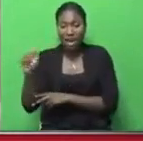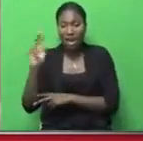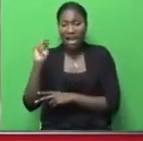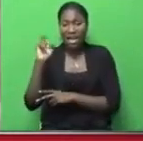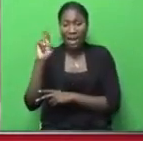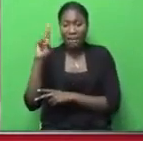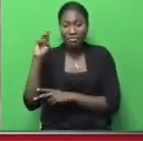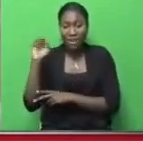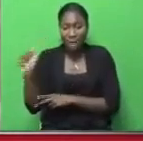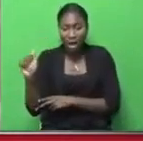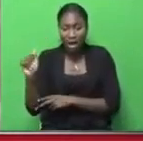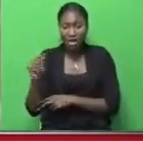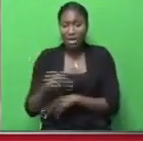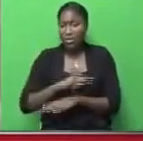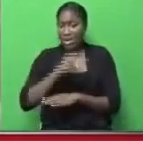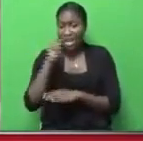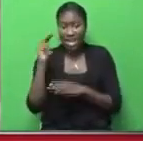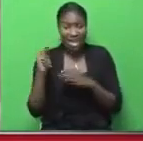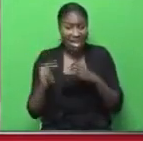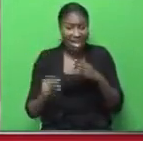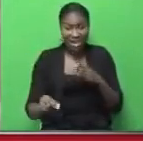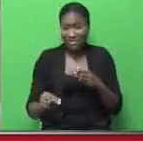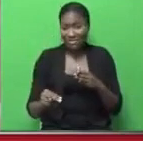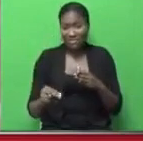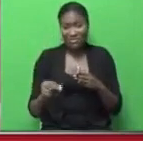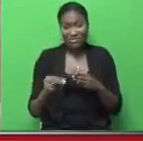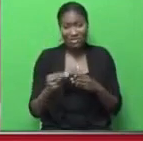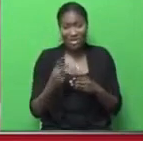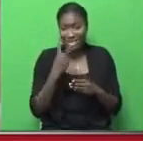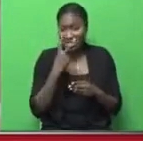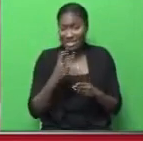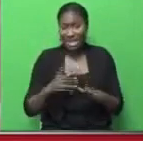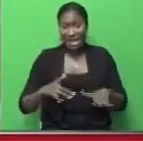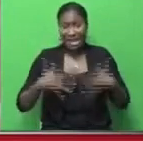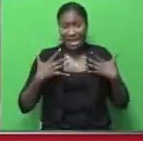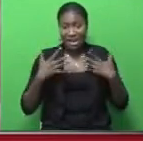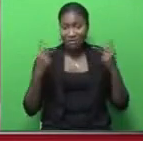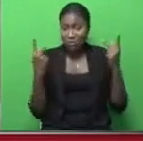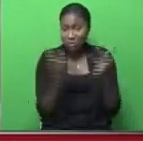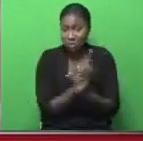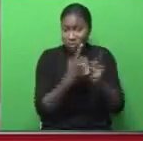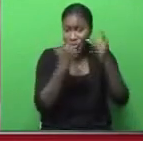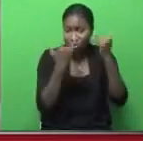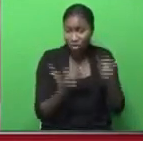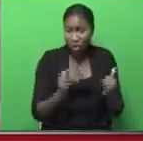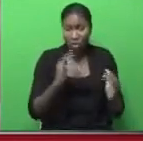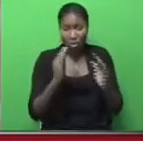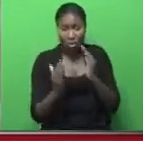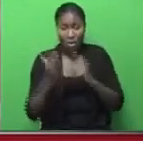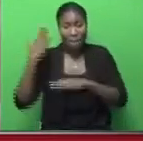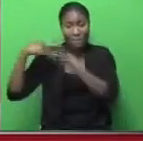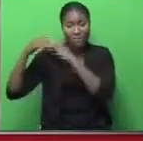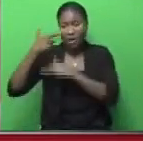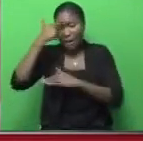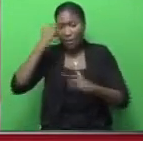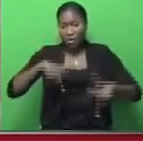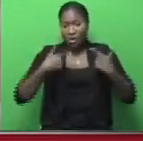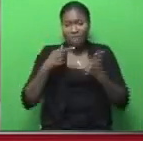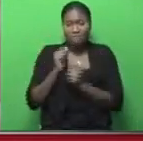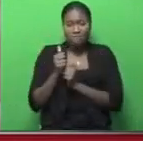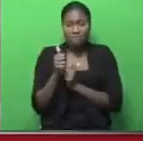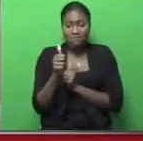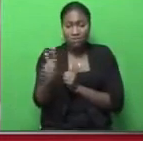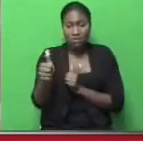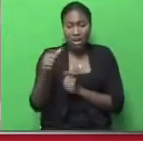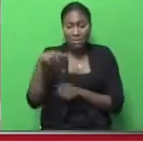Rima, who have never seen life so hard as it is now because of the geographic discrimination of your PNM